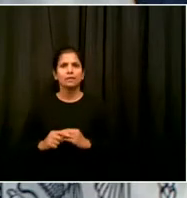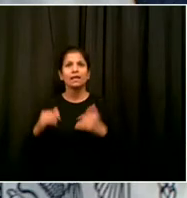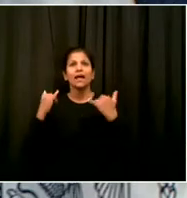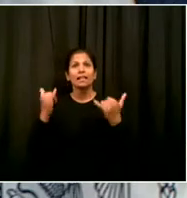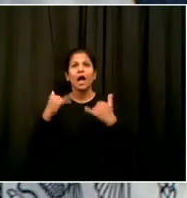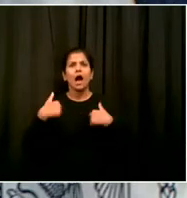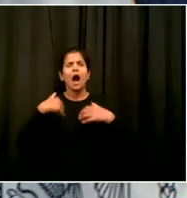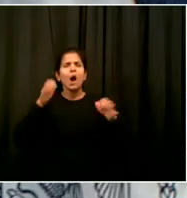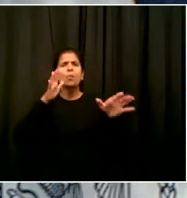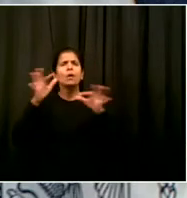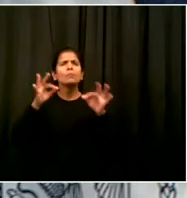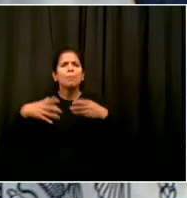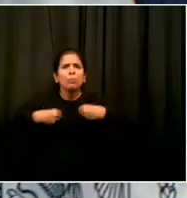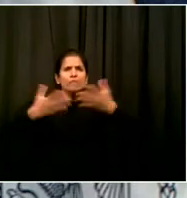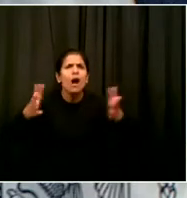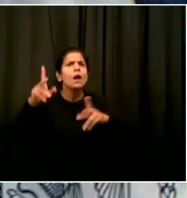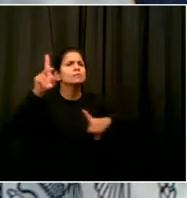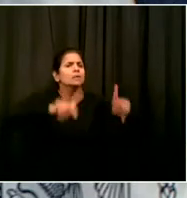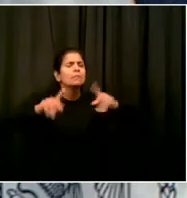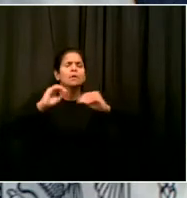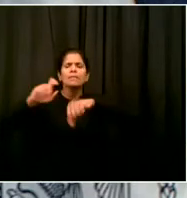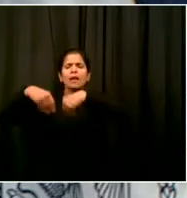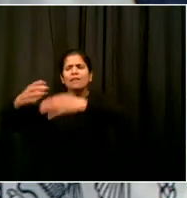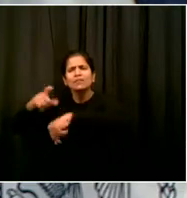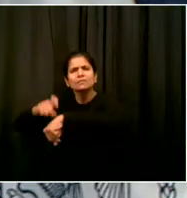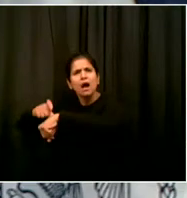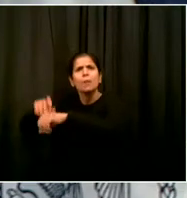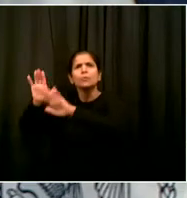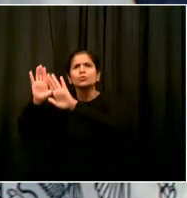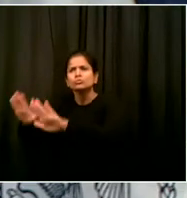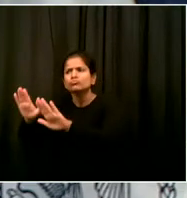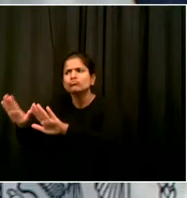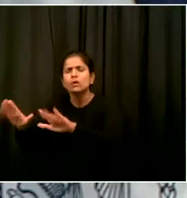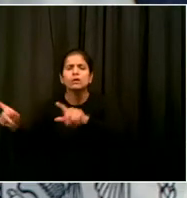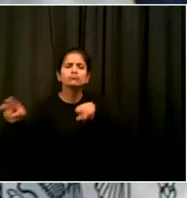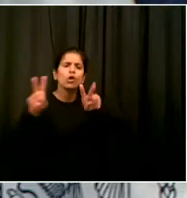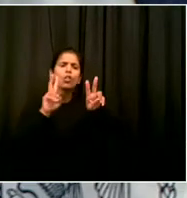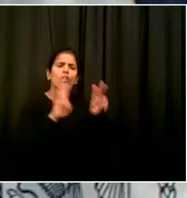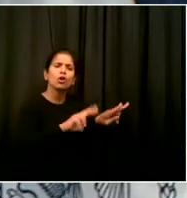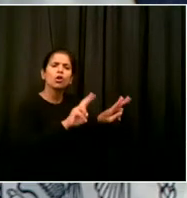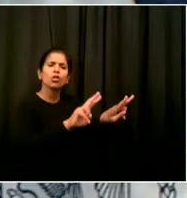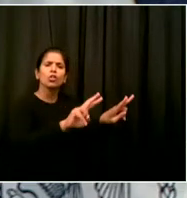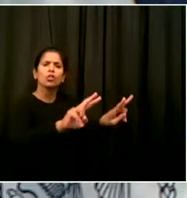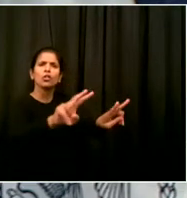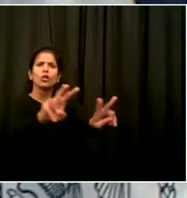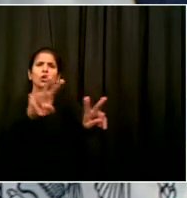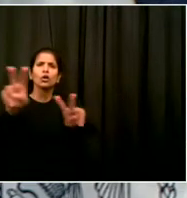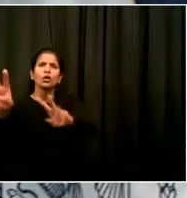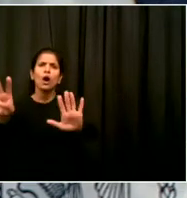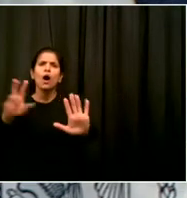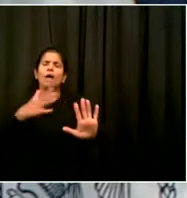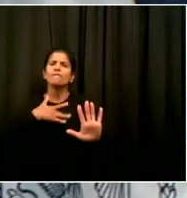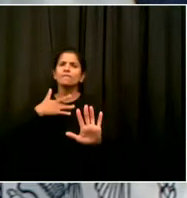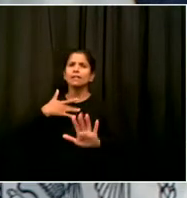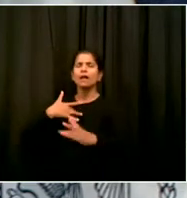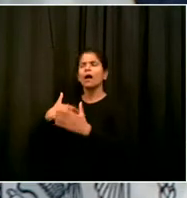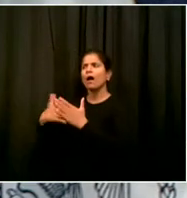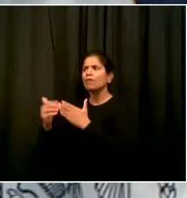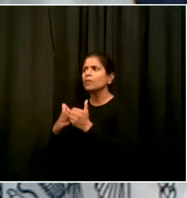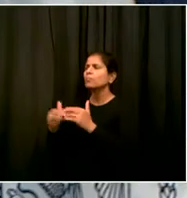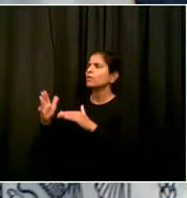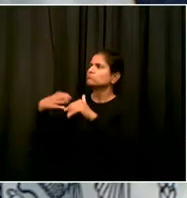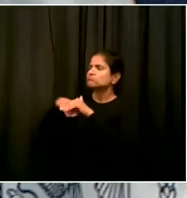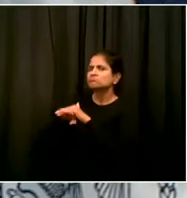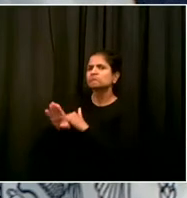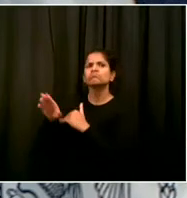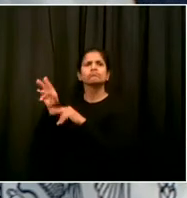We've had plenty of great examples of people shopping outdoors in the city in a lot of ways. So we want to make sure it's safe. We want to